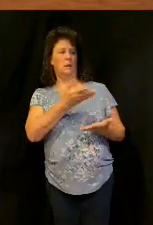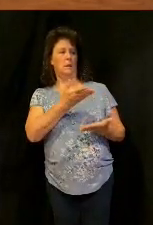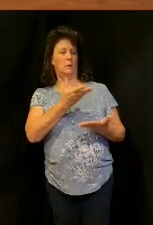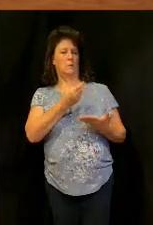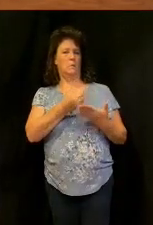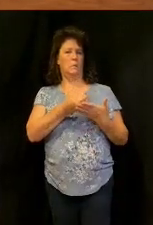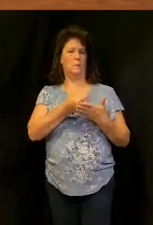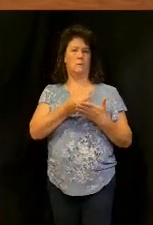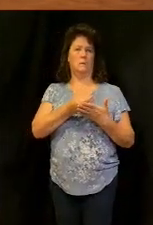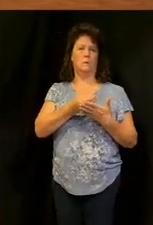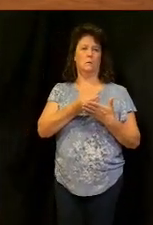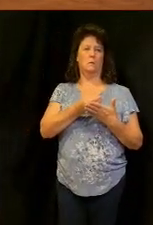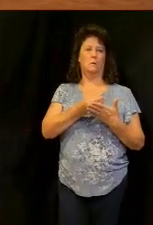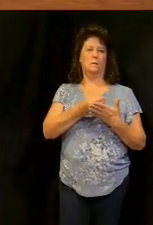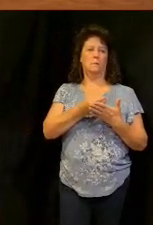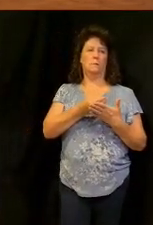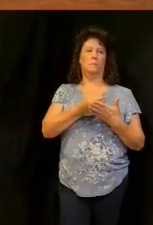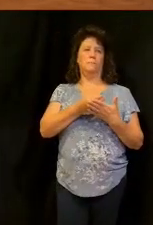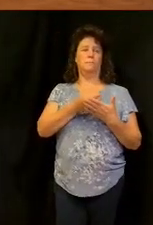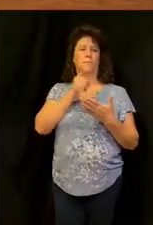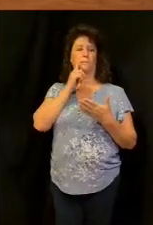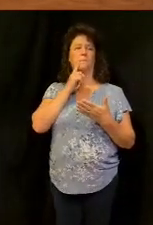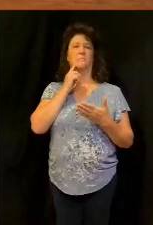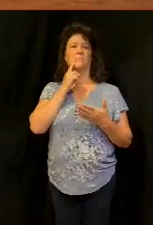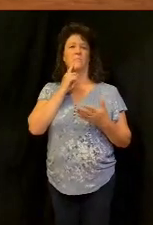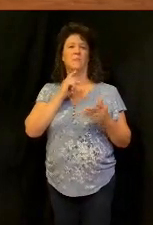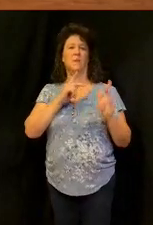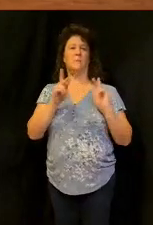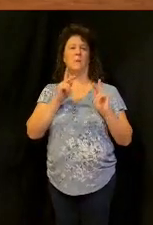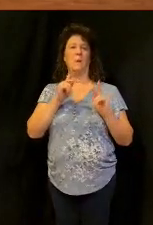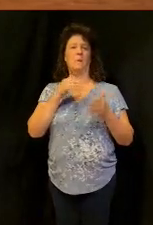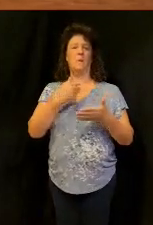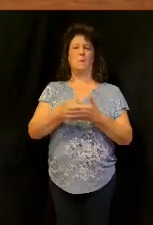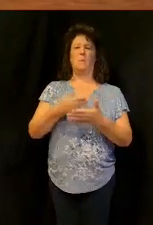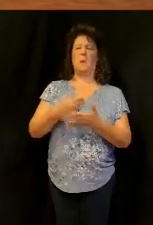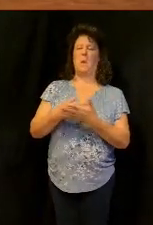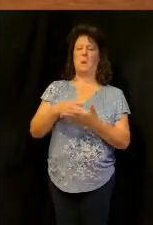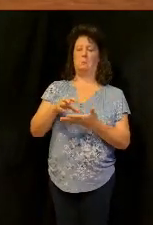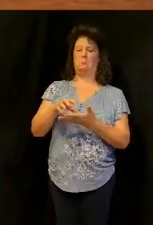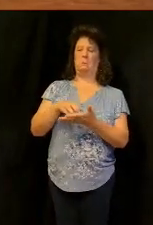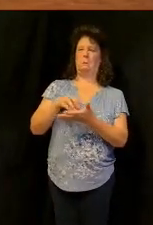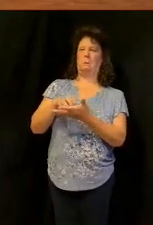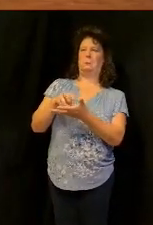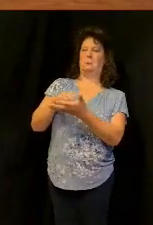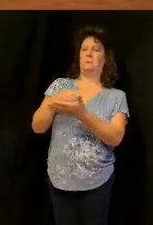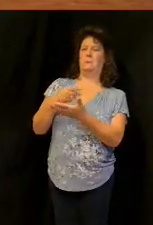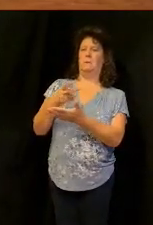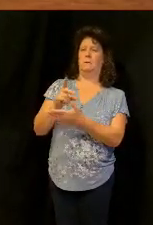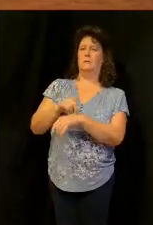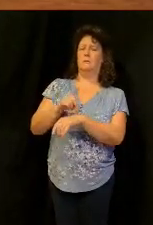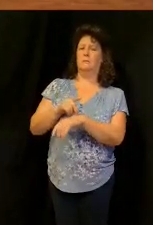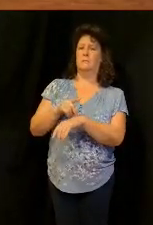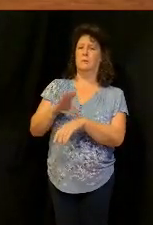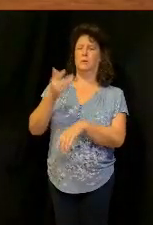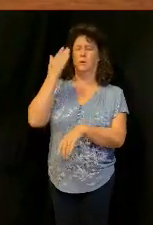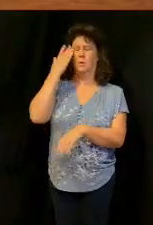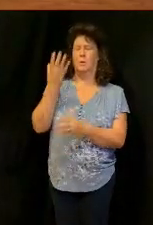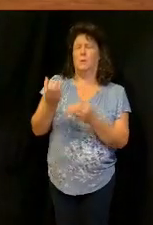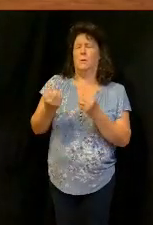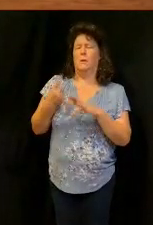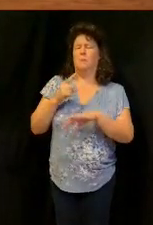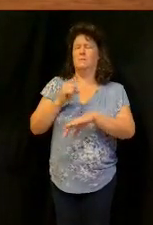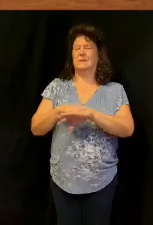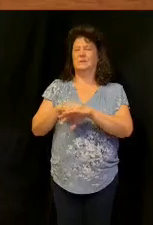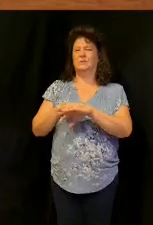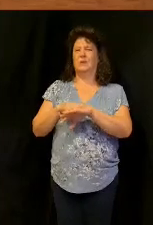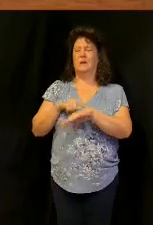people I worked in the hospital for years of course and people money grabbing doctors blah blah blah do you know how much time that